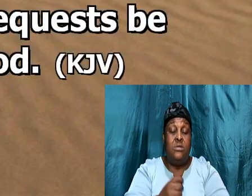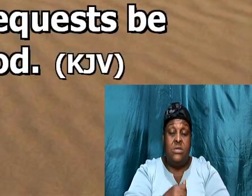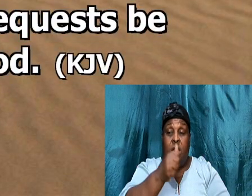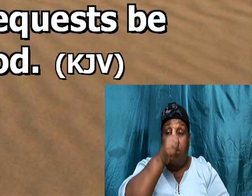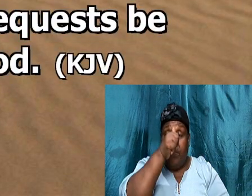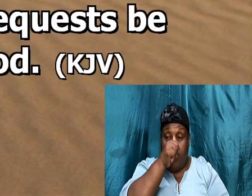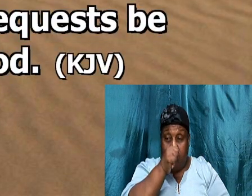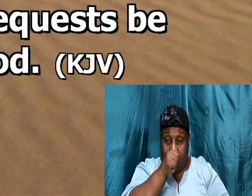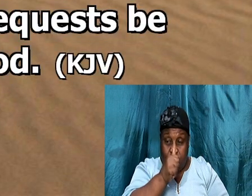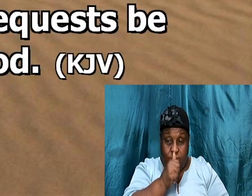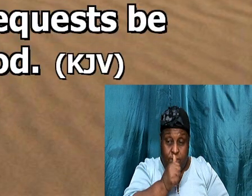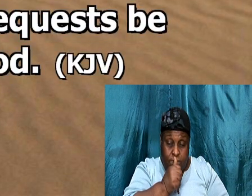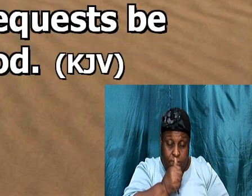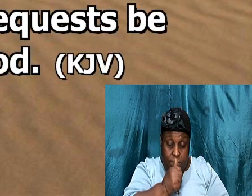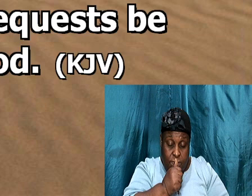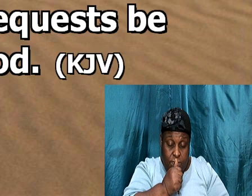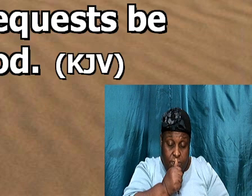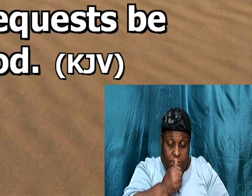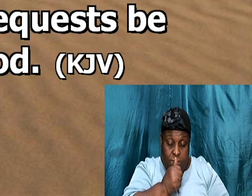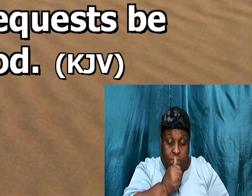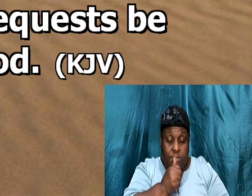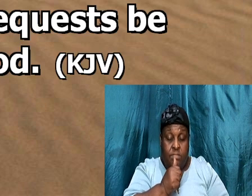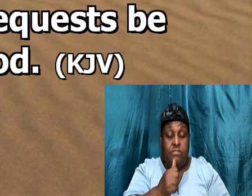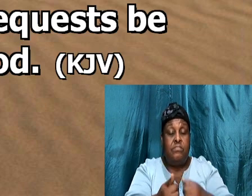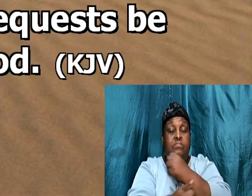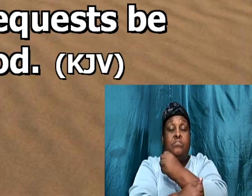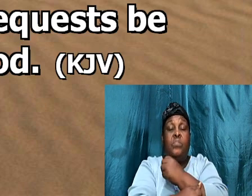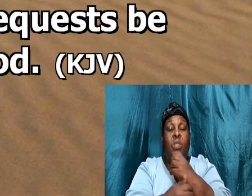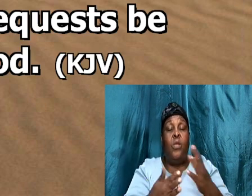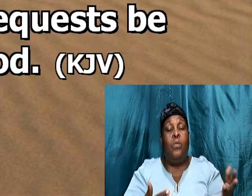Abraham, waited, 25 years,